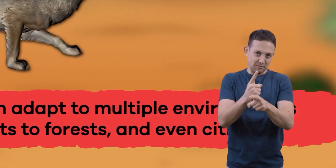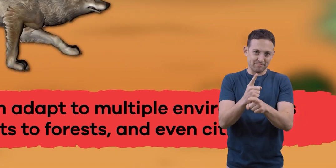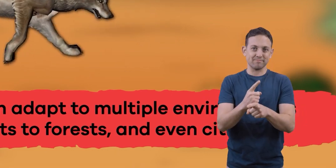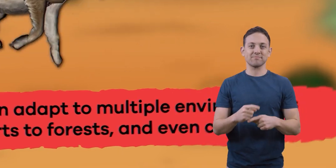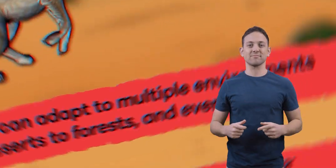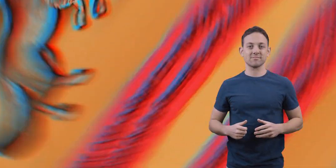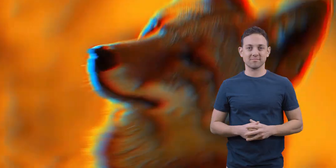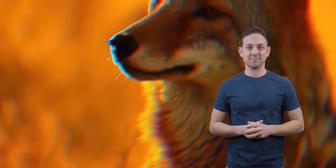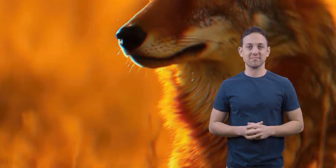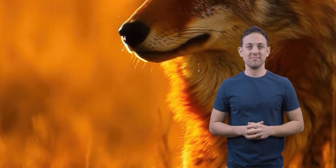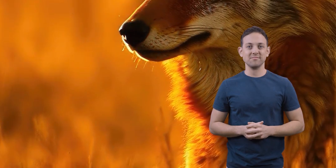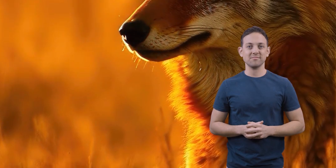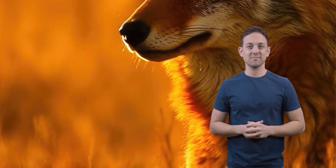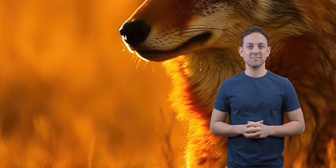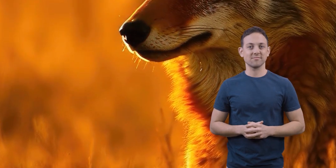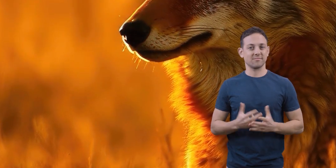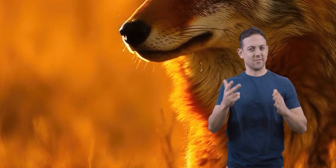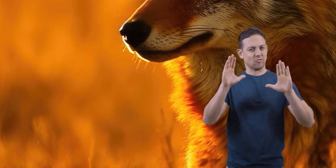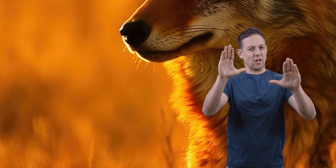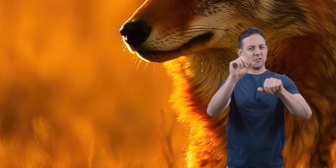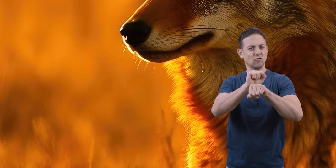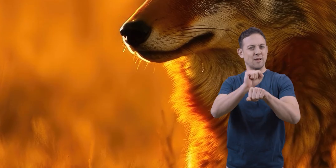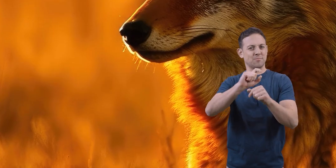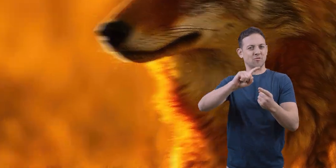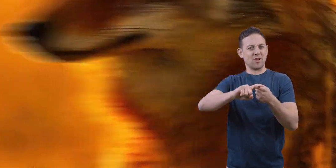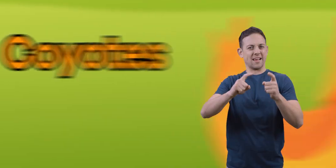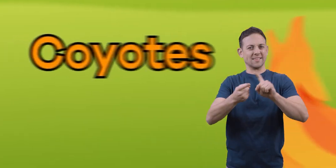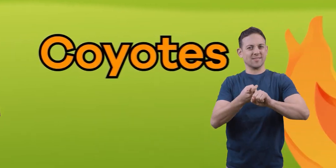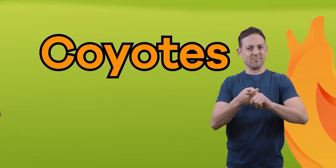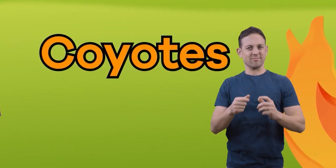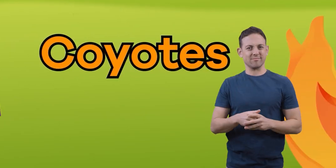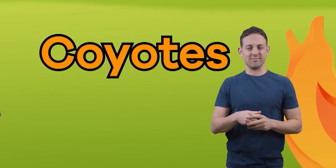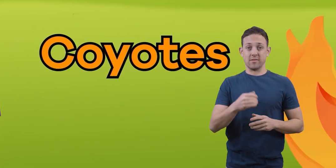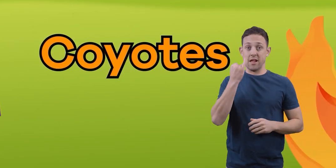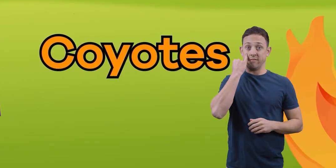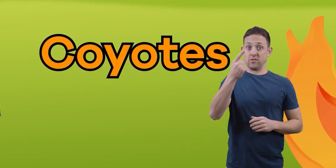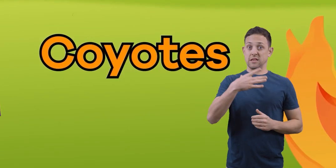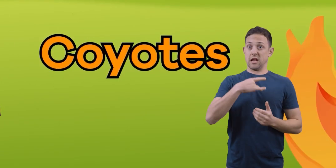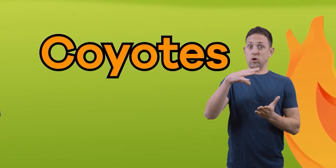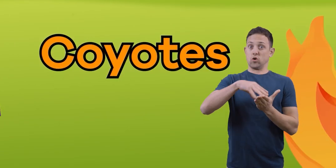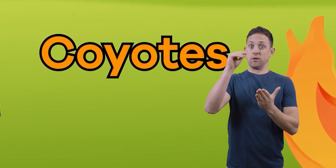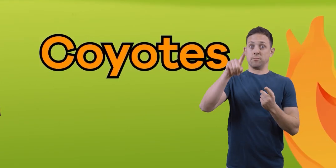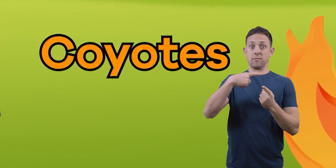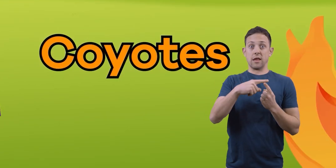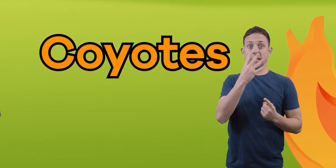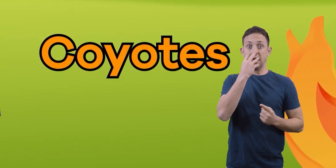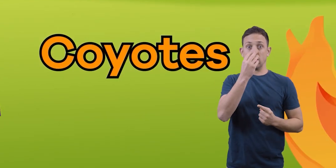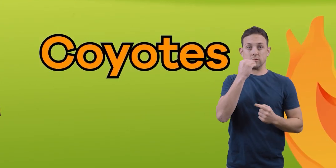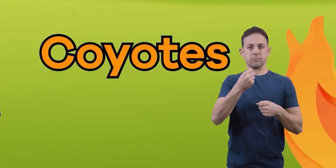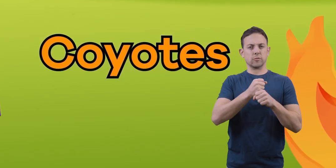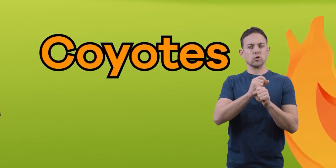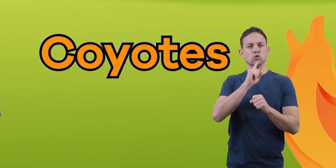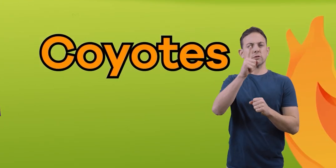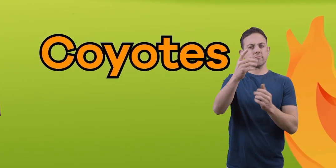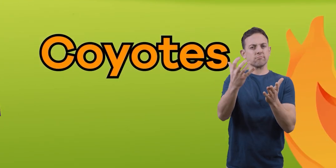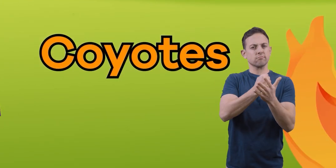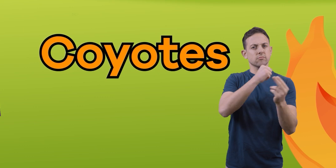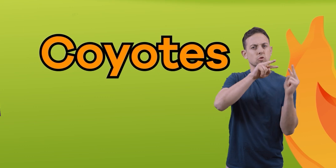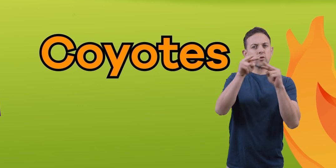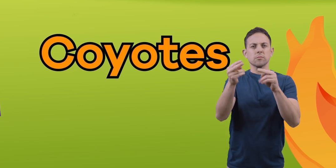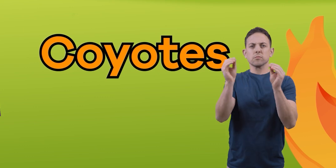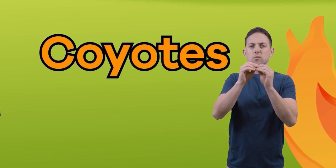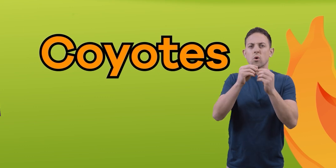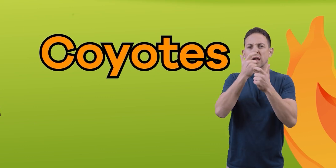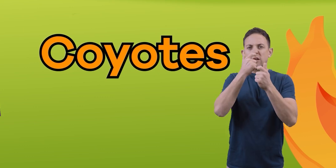correct. Great job, friends! If you liked learning about coyotes, make sure you check out even